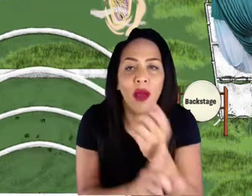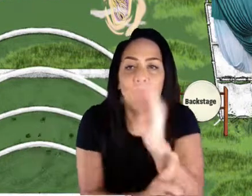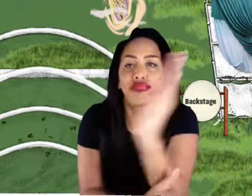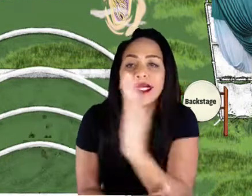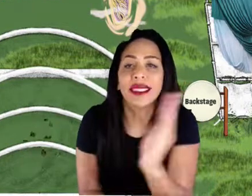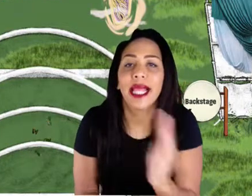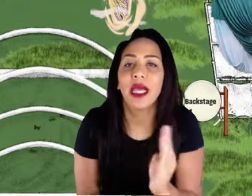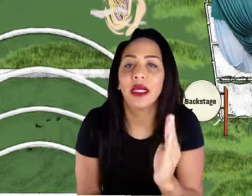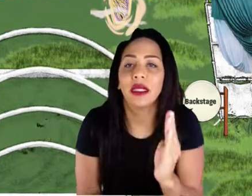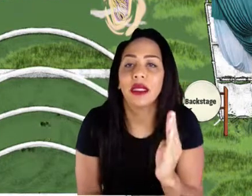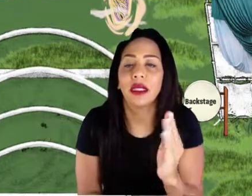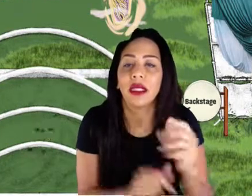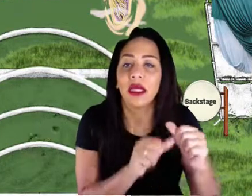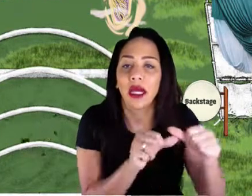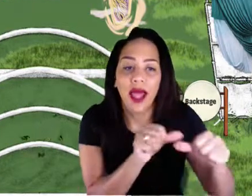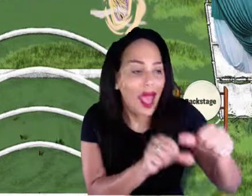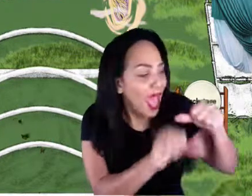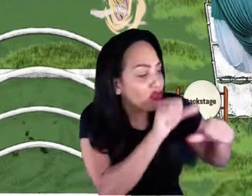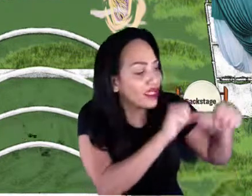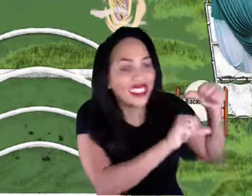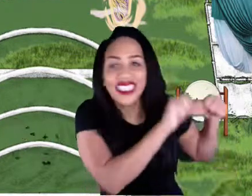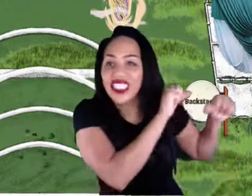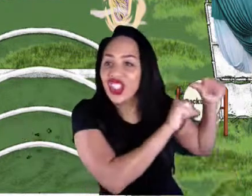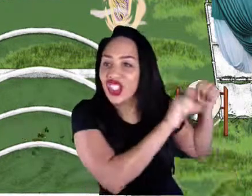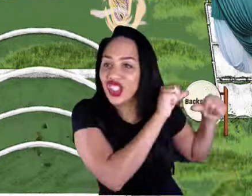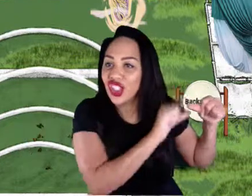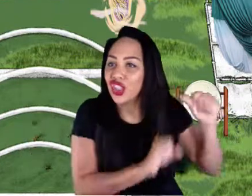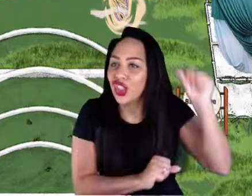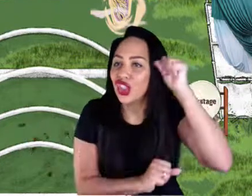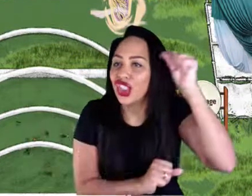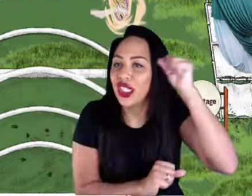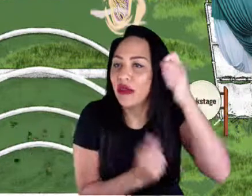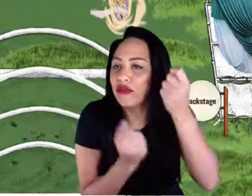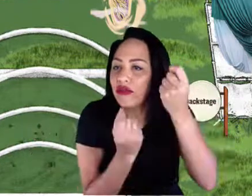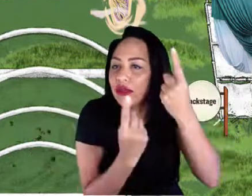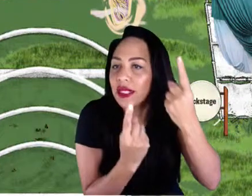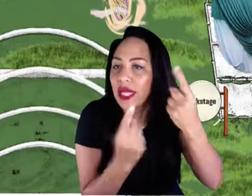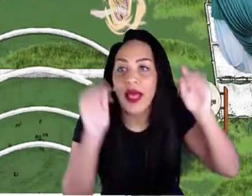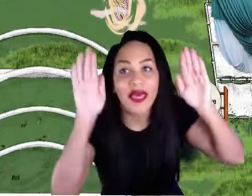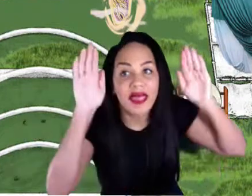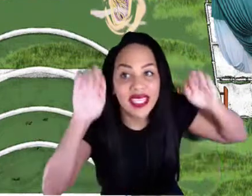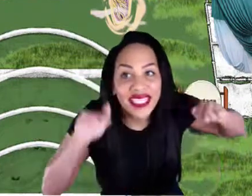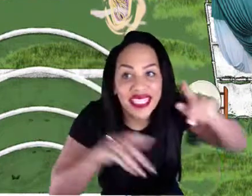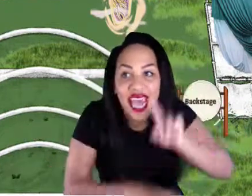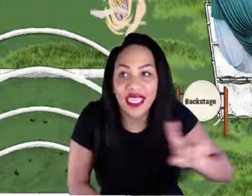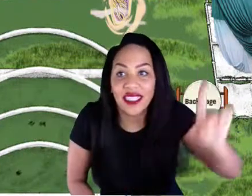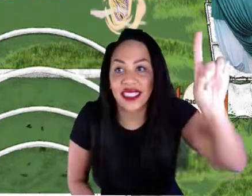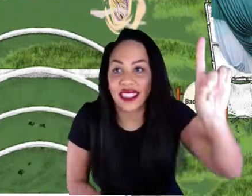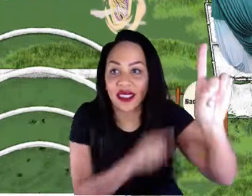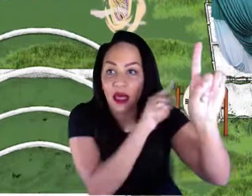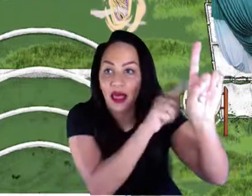And knows a lot about the Orishas as well. It's been a wonderful collaboration.